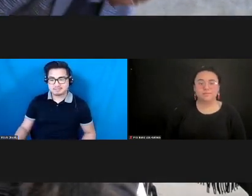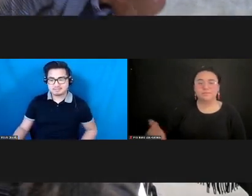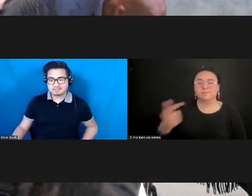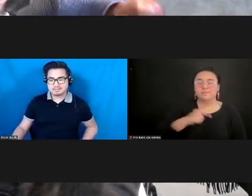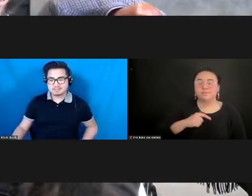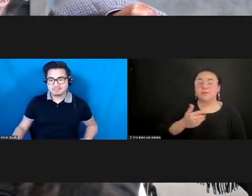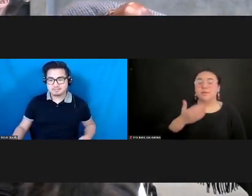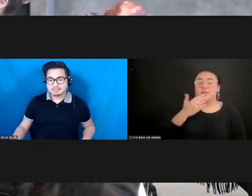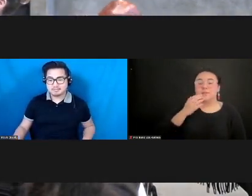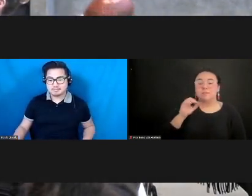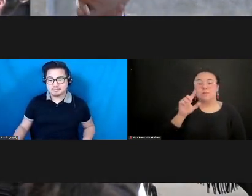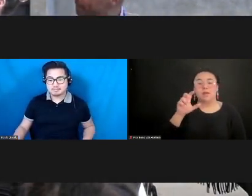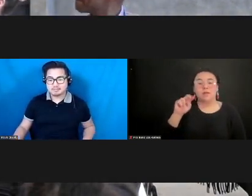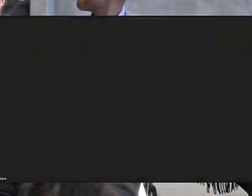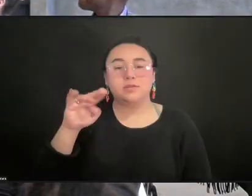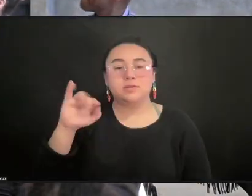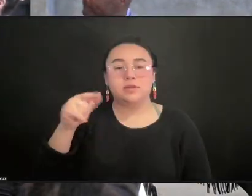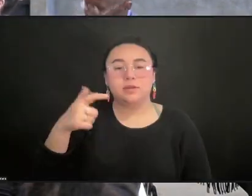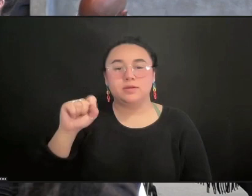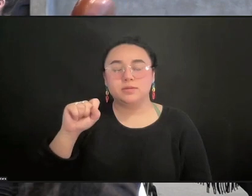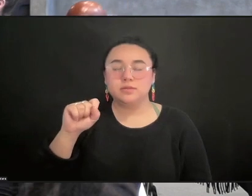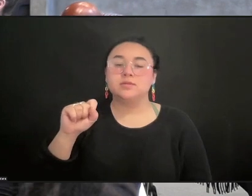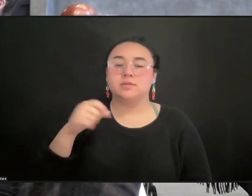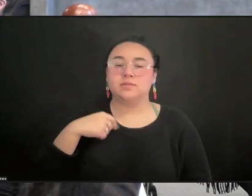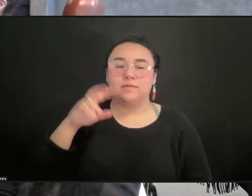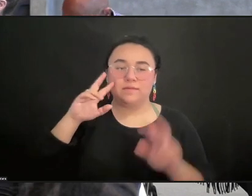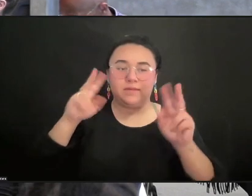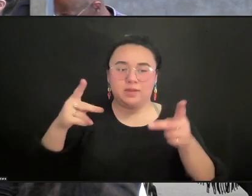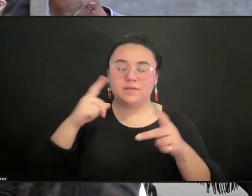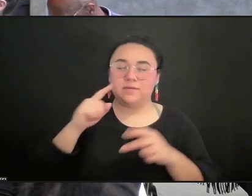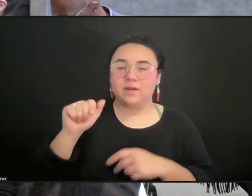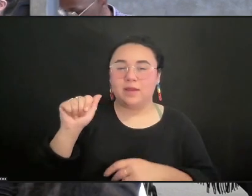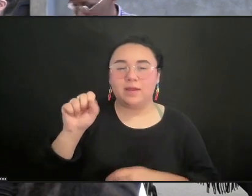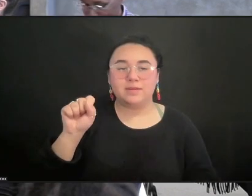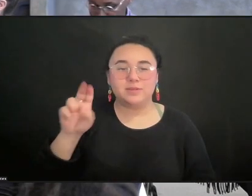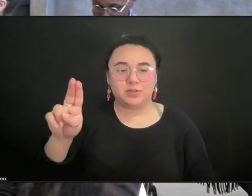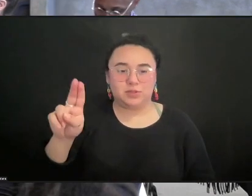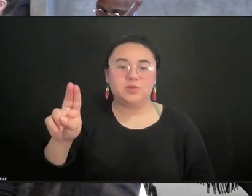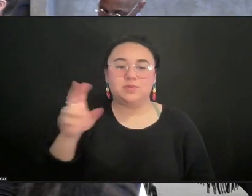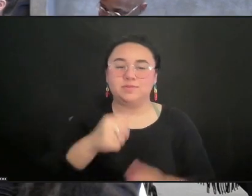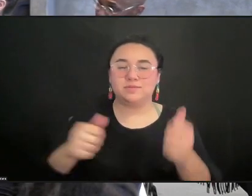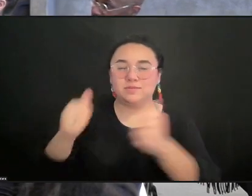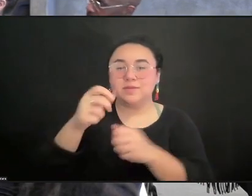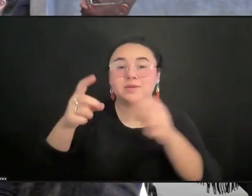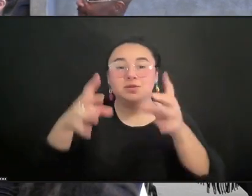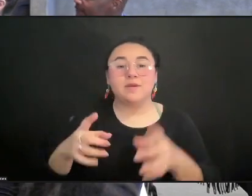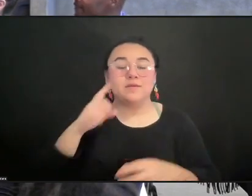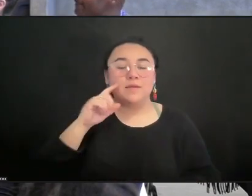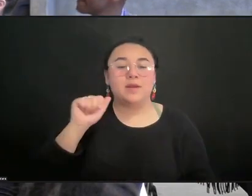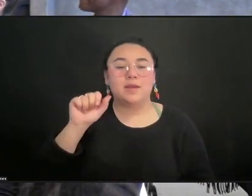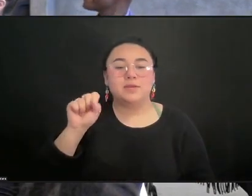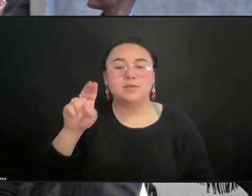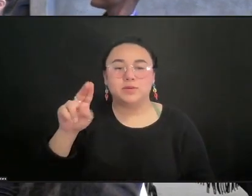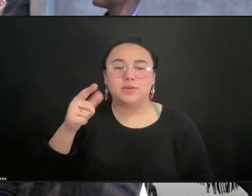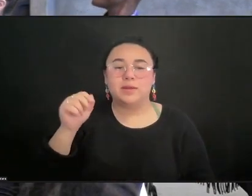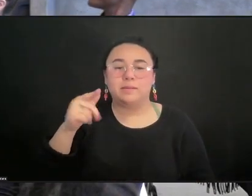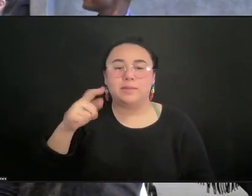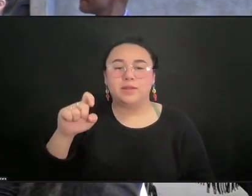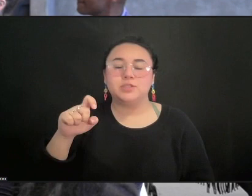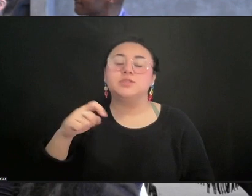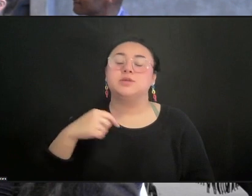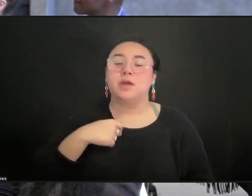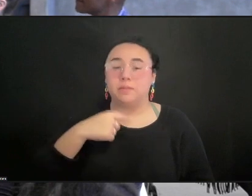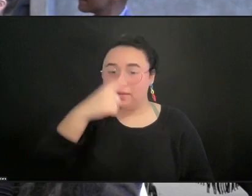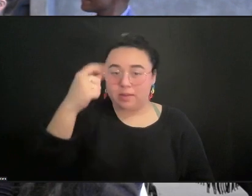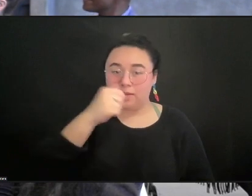Roggensack, Vice President of Cultural Affairs at Arizona State University and Executive Director of ASU Gammage. I am a black woman wearing a black